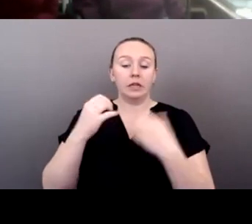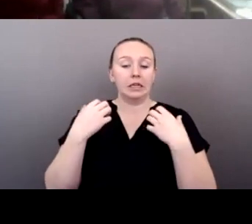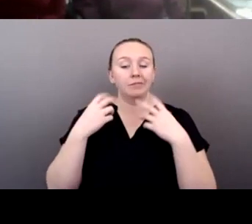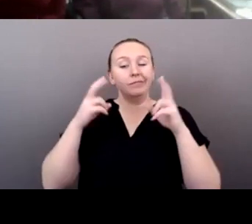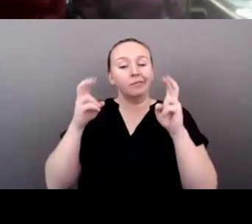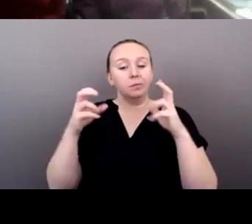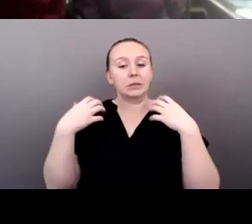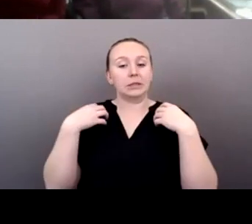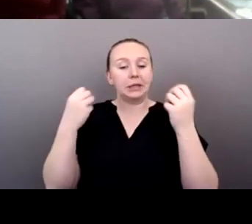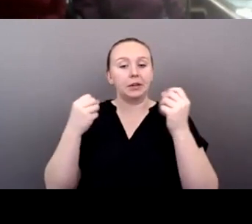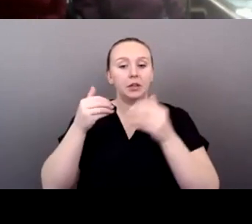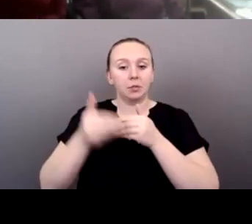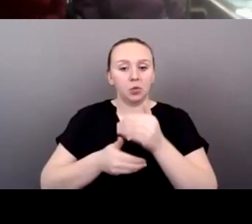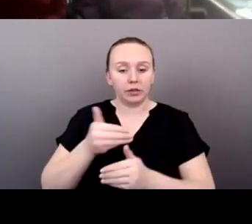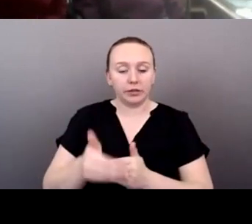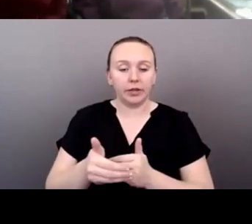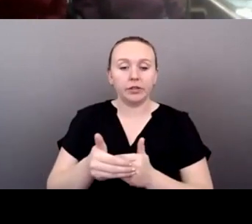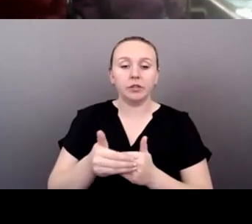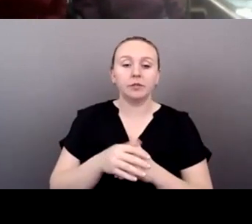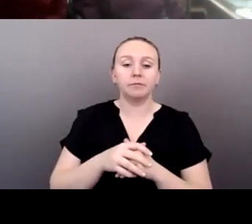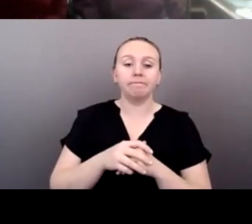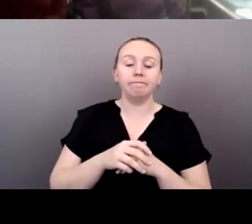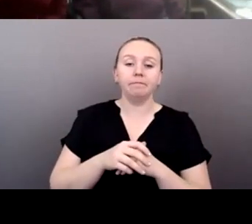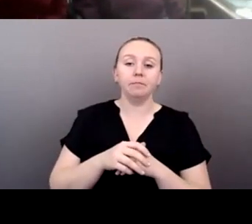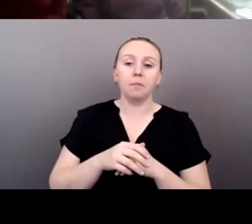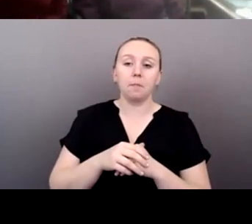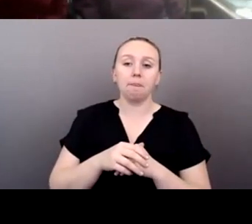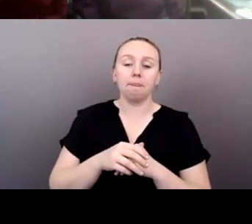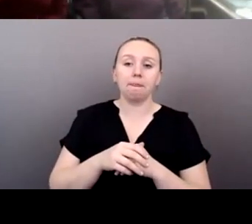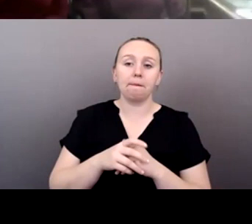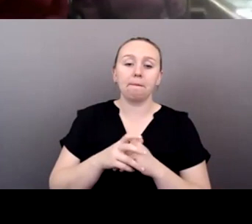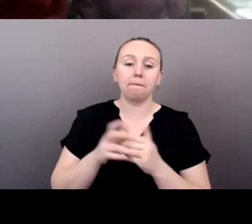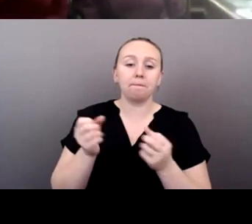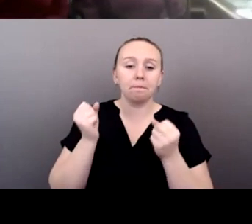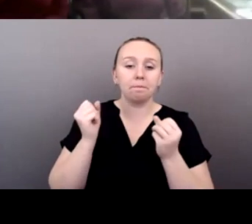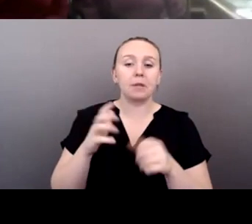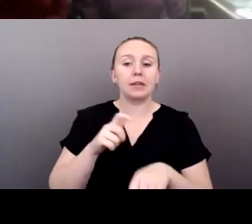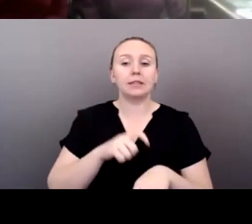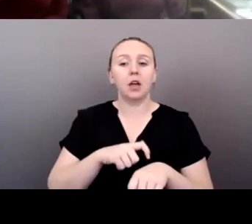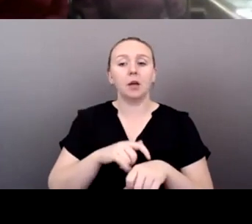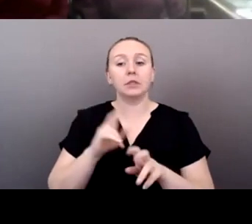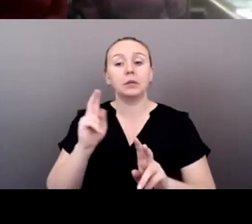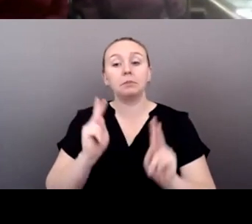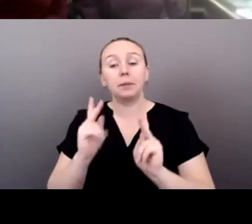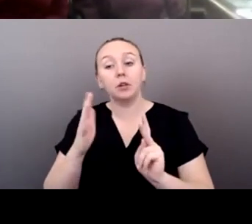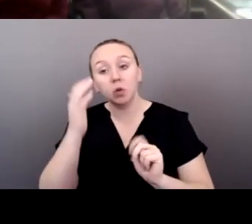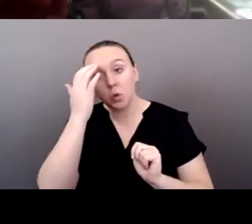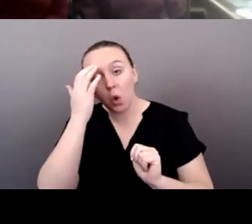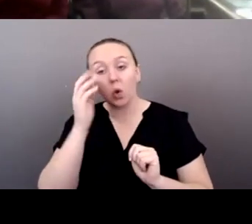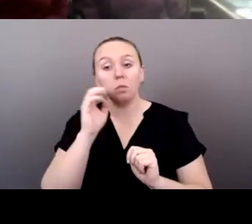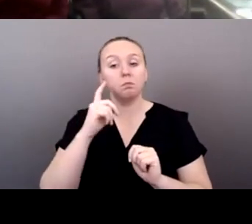is that, um, many times, uh, people know or suspect or